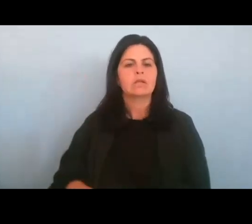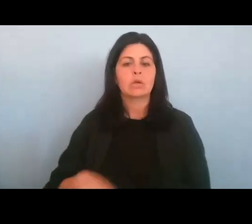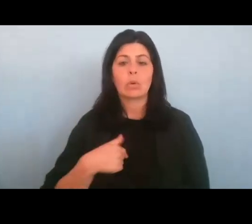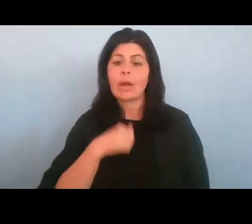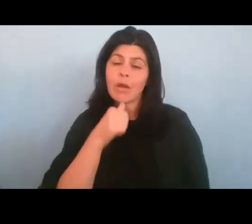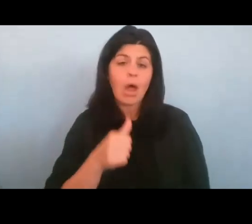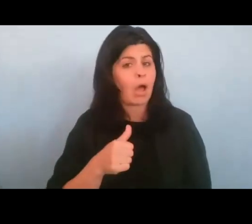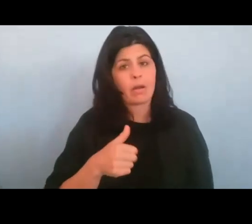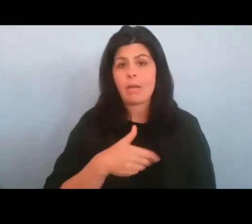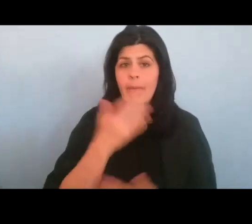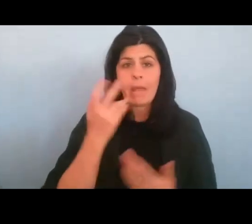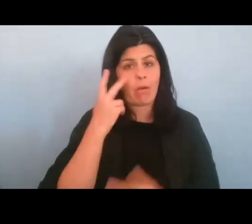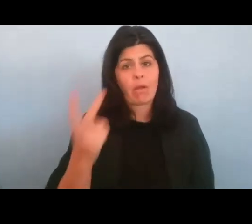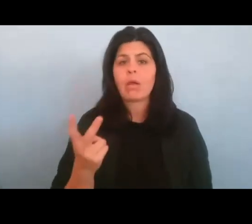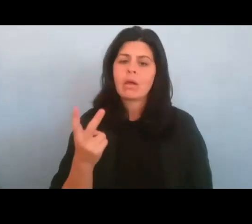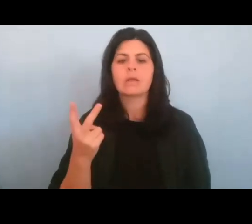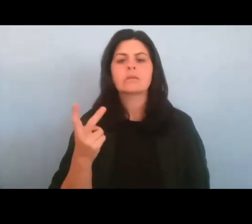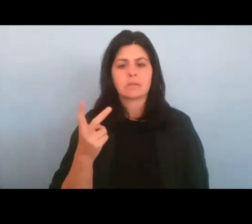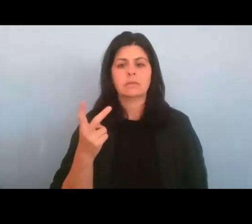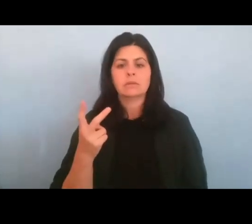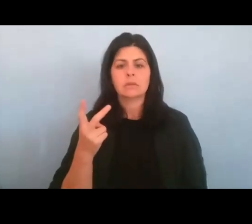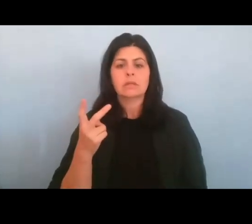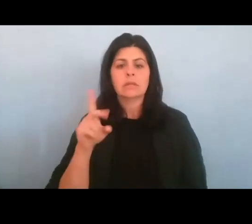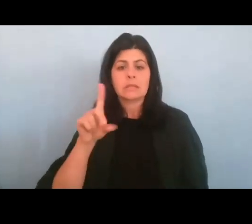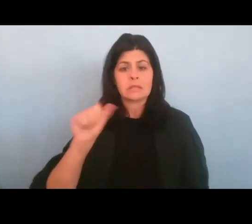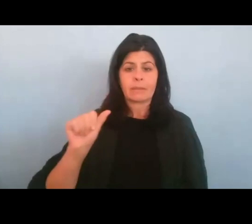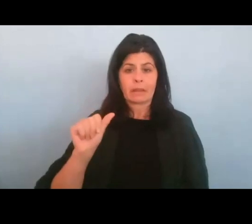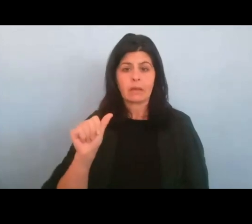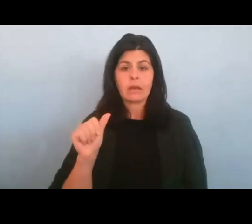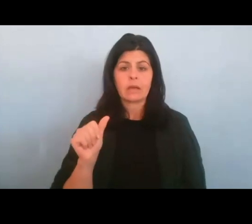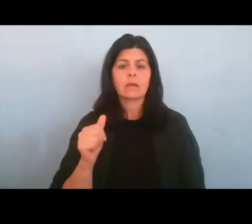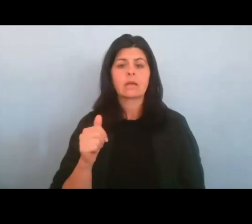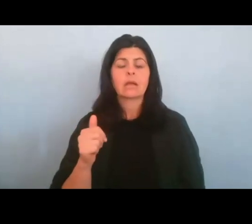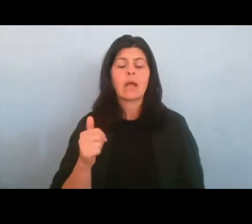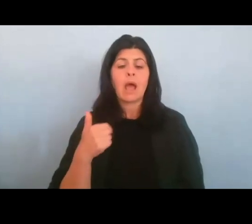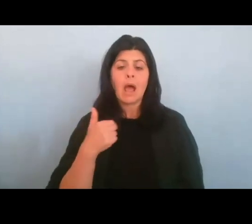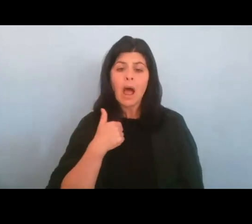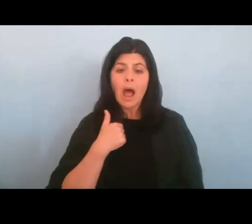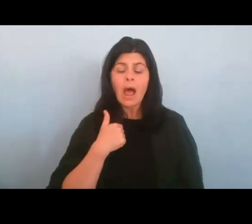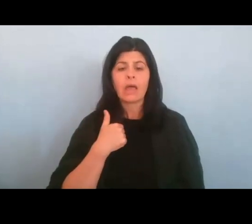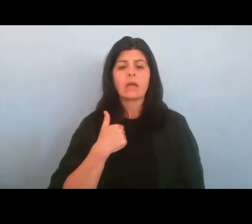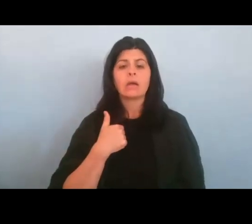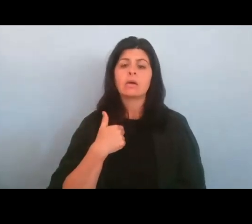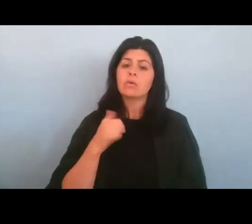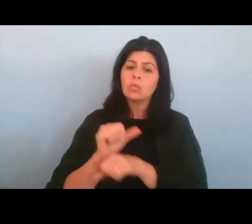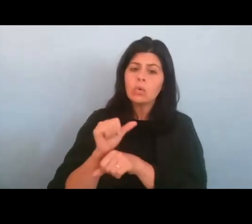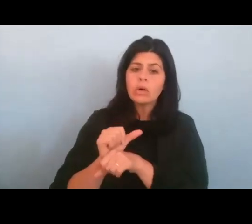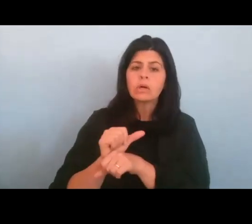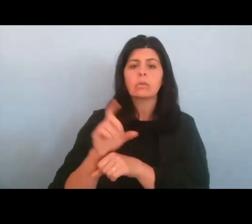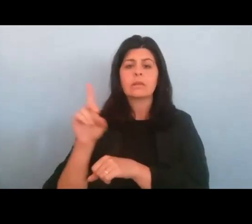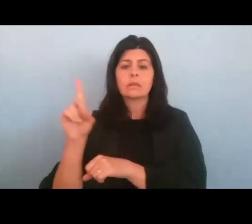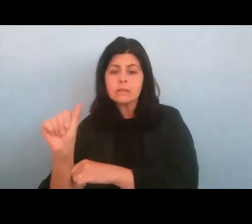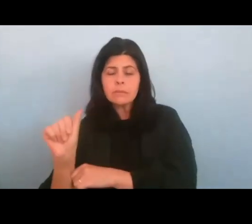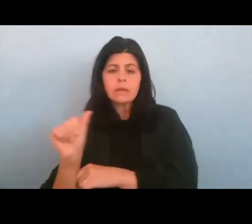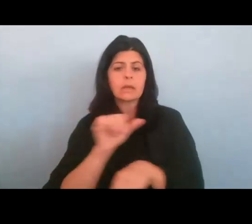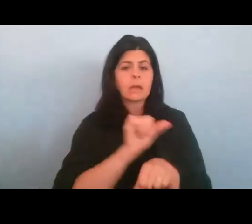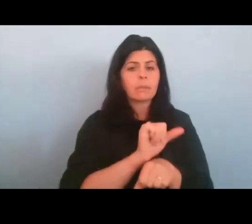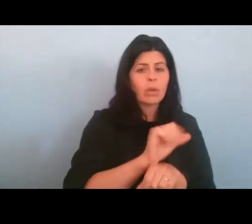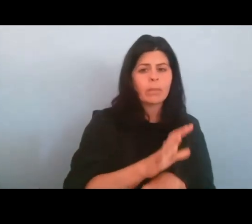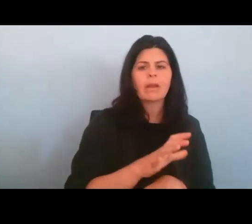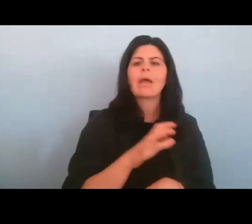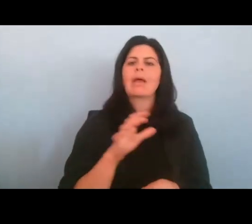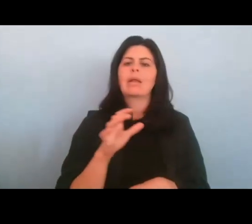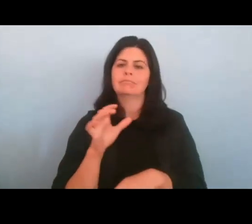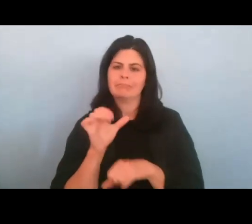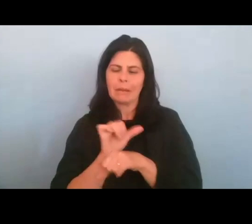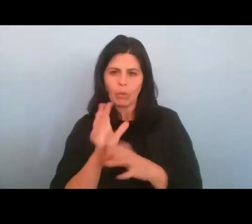sympathetic dystrophy, I work at the intersection of disability, employment, and the entertainment industry. I oversee